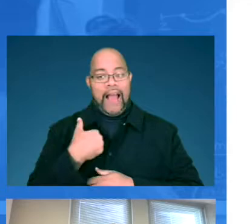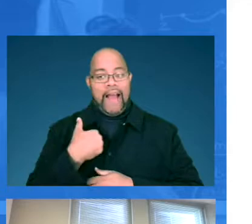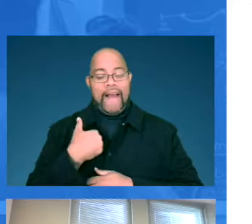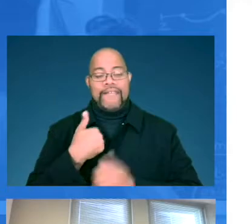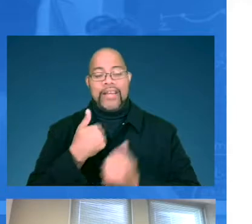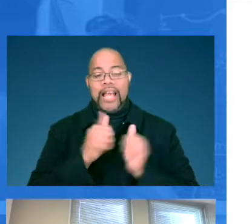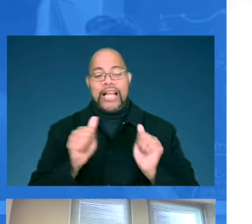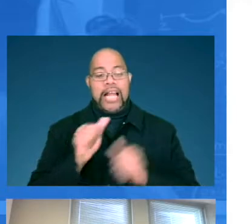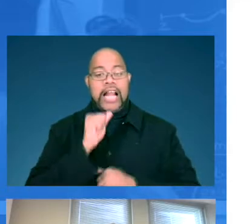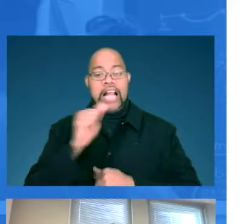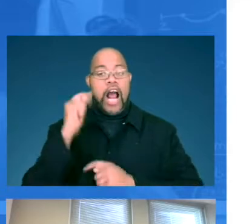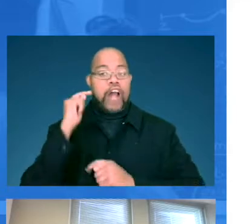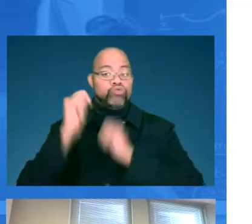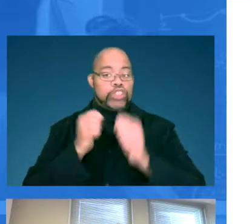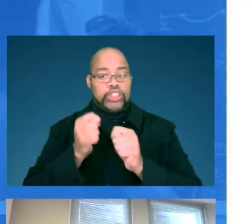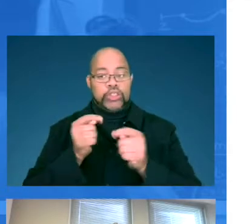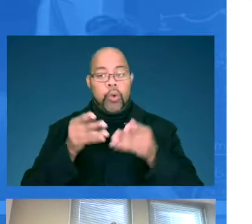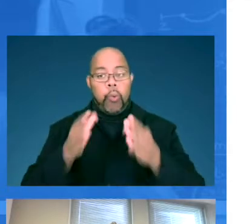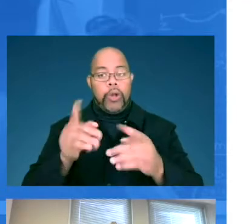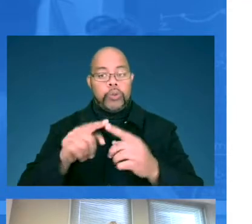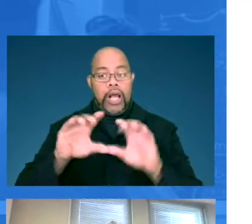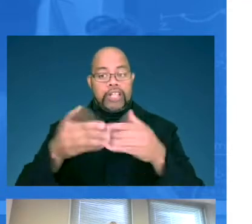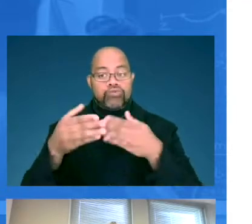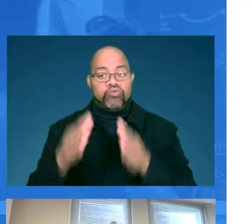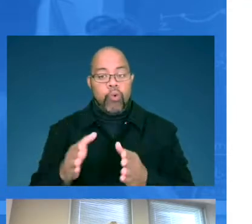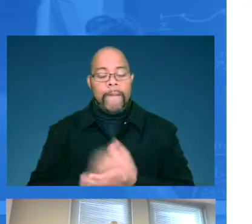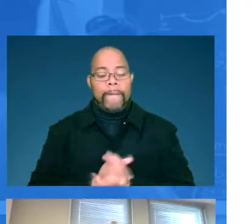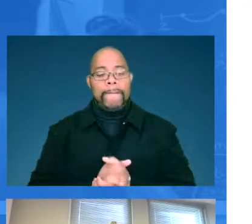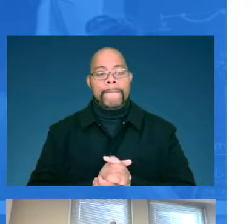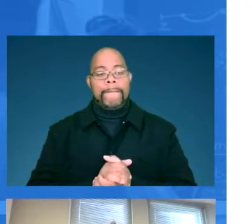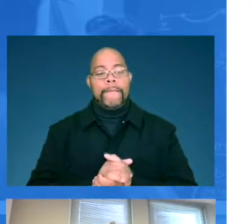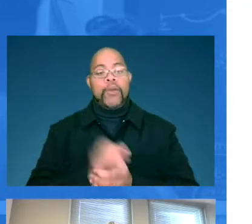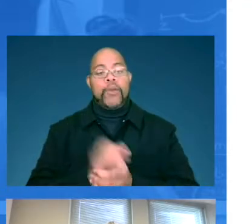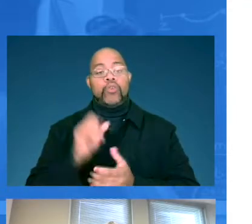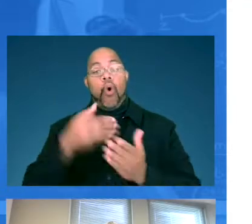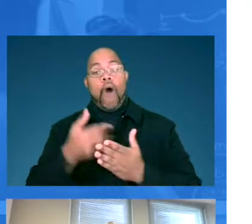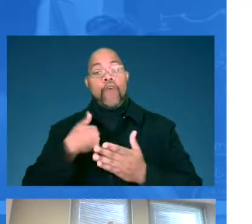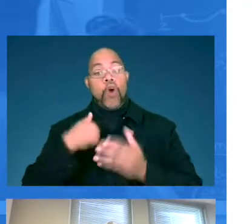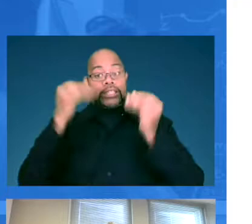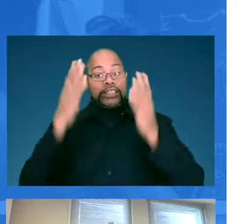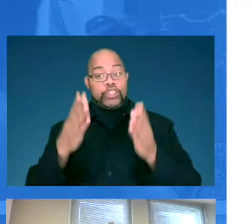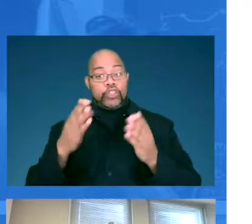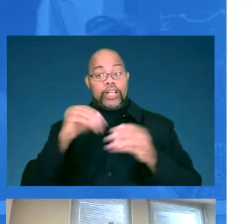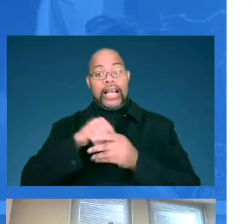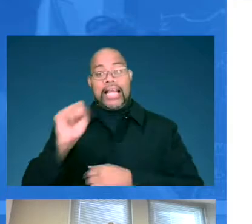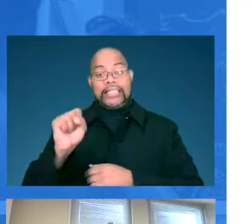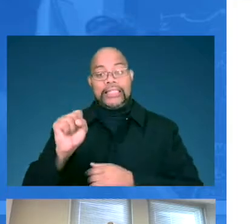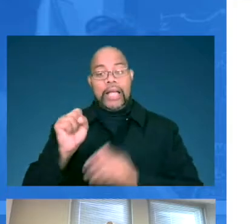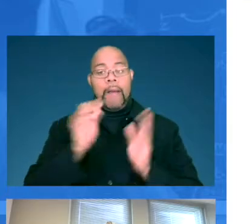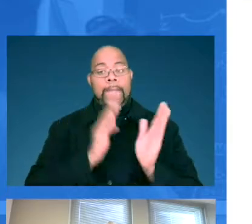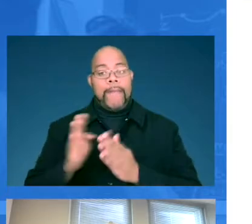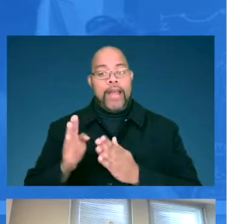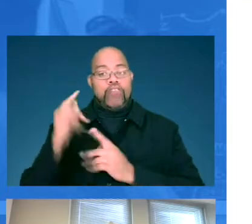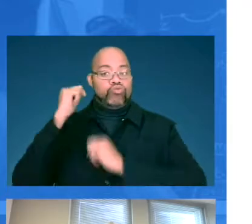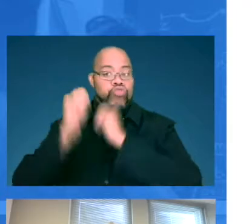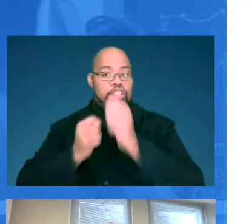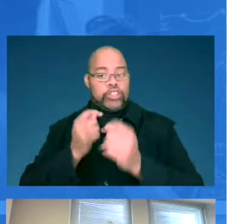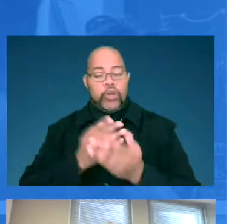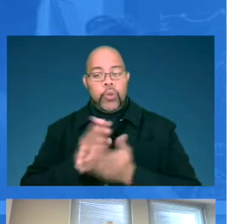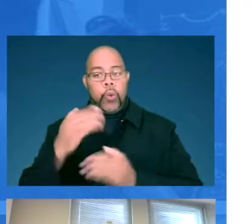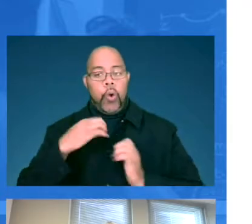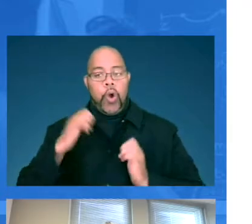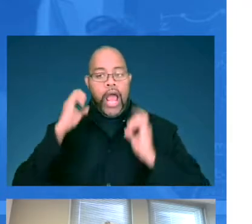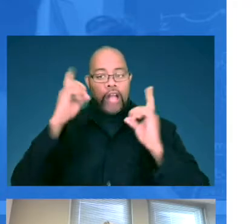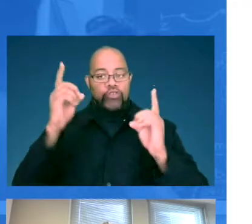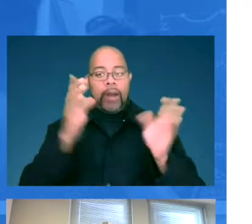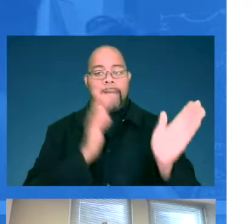not have any non-traditional routes to the classroom. In other words, all of our teachers in Kansas are prepared traditionally